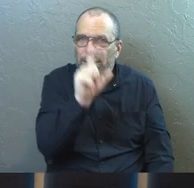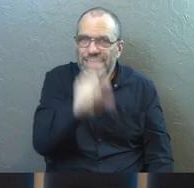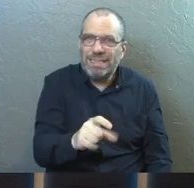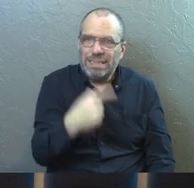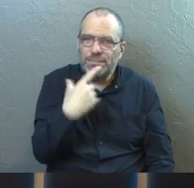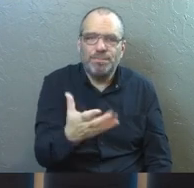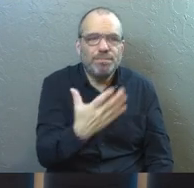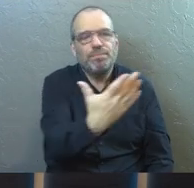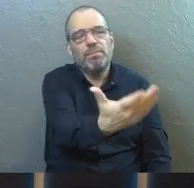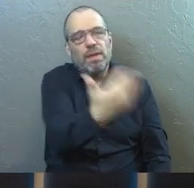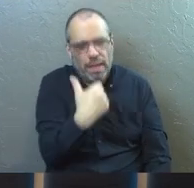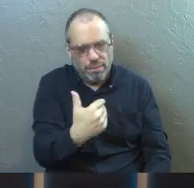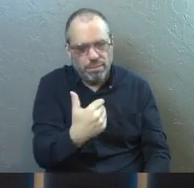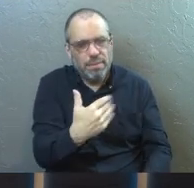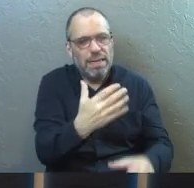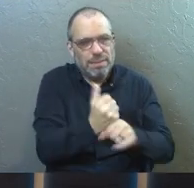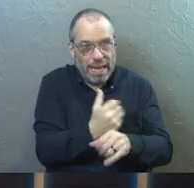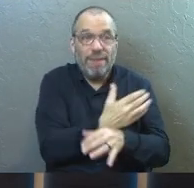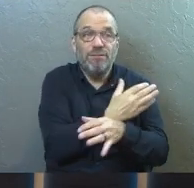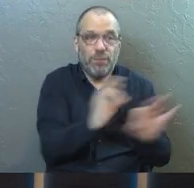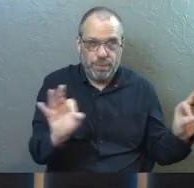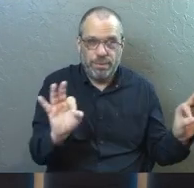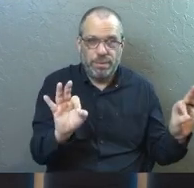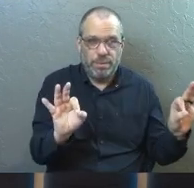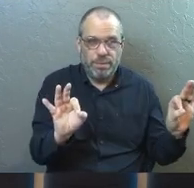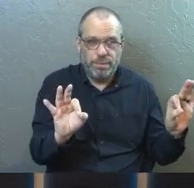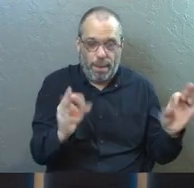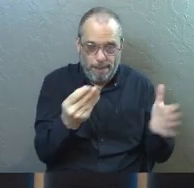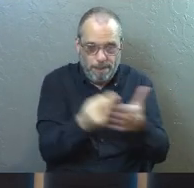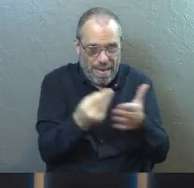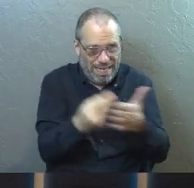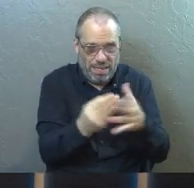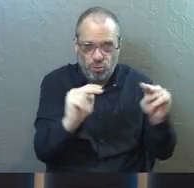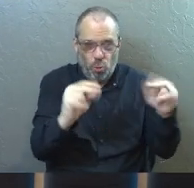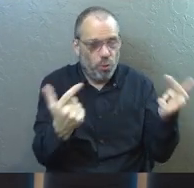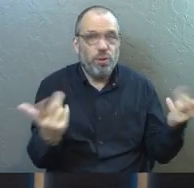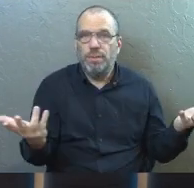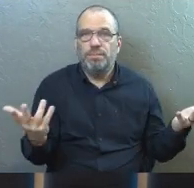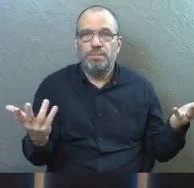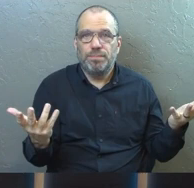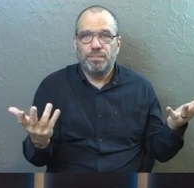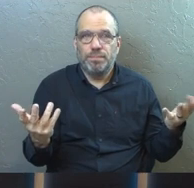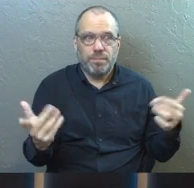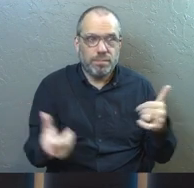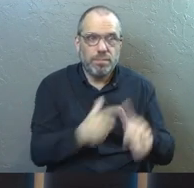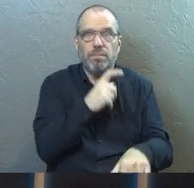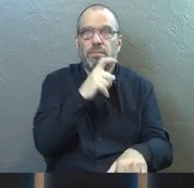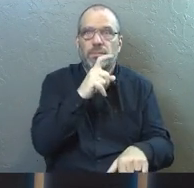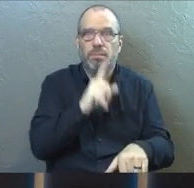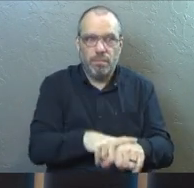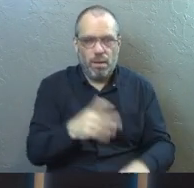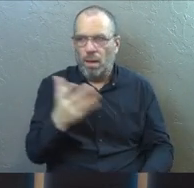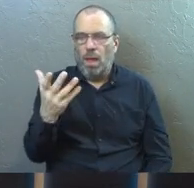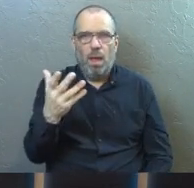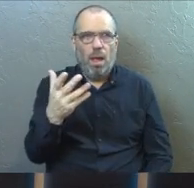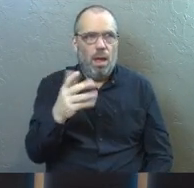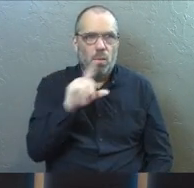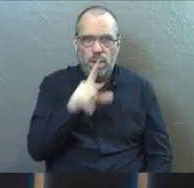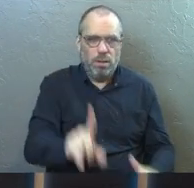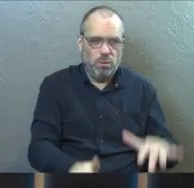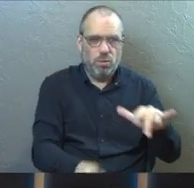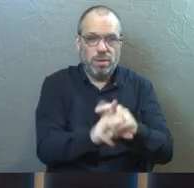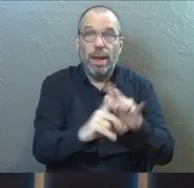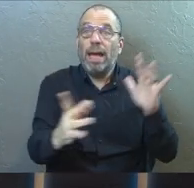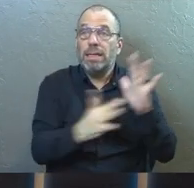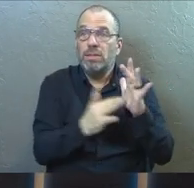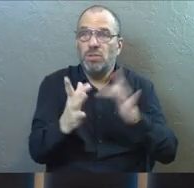And he says, come and get it, but it's free. Your money's no good here. It's the first time that idea really shows